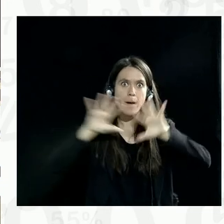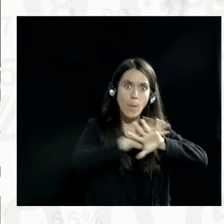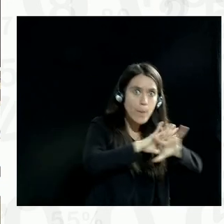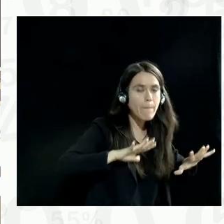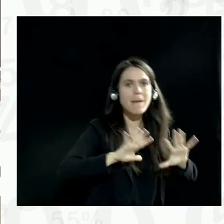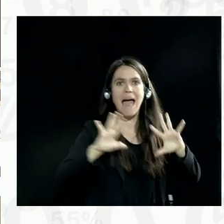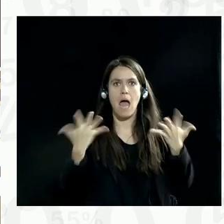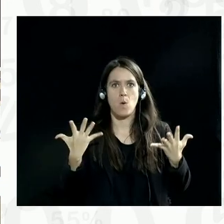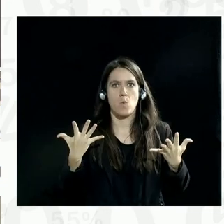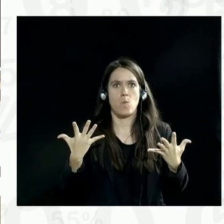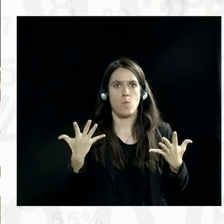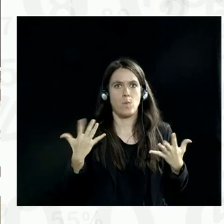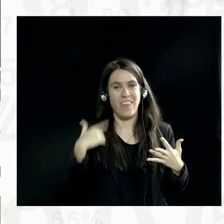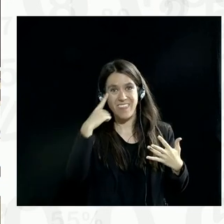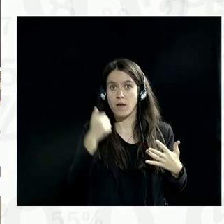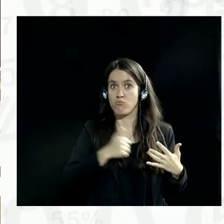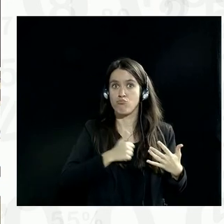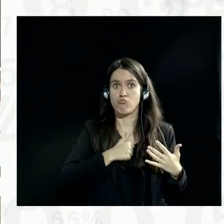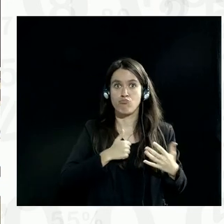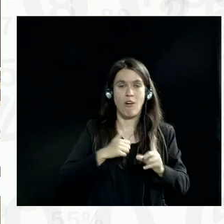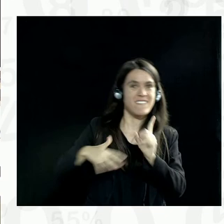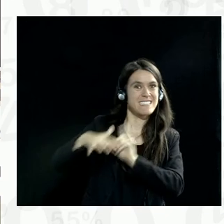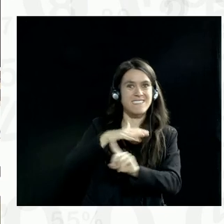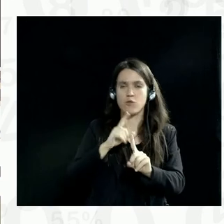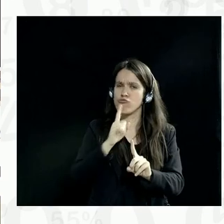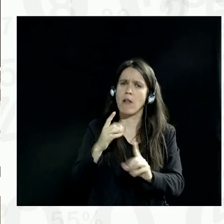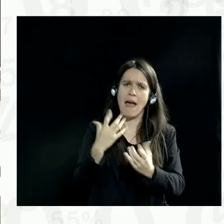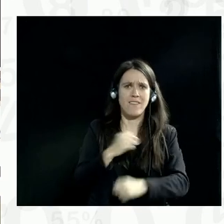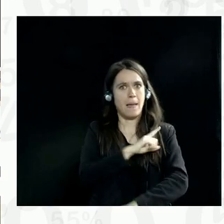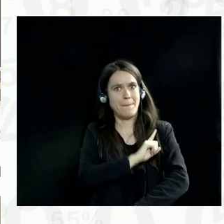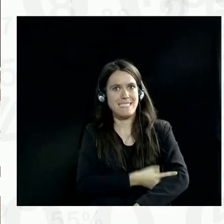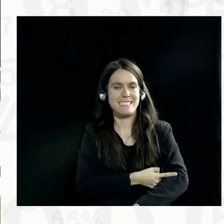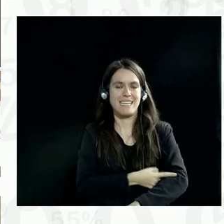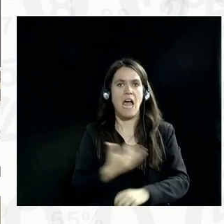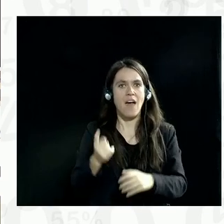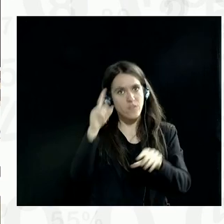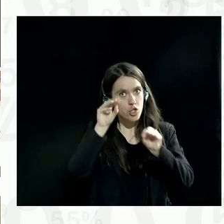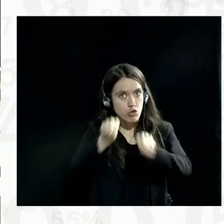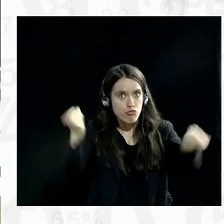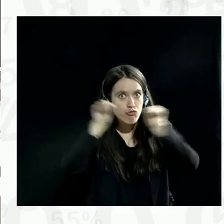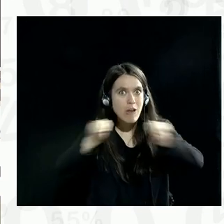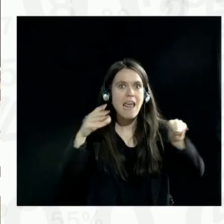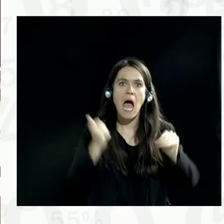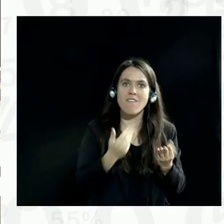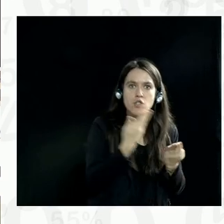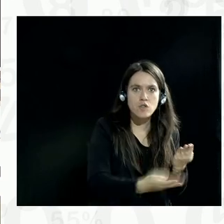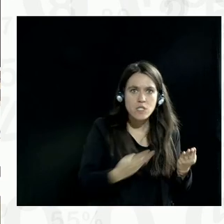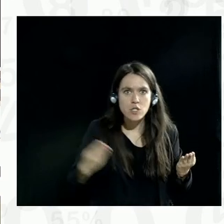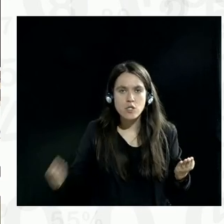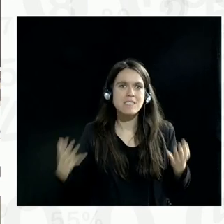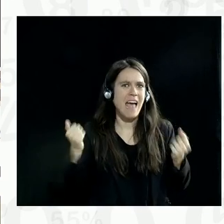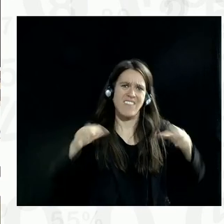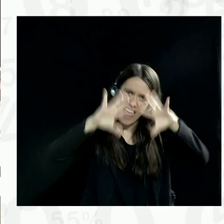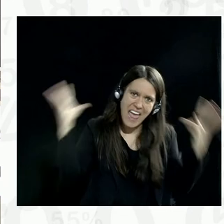I think private sector has, because they have the capacity, they have the training, they have the resources, they have